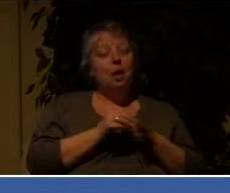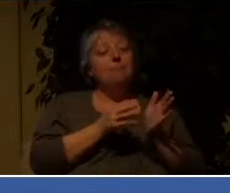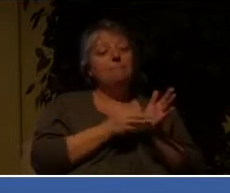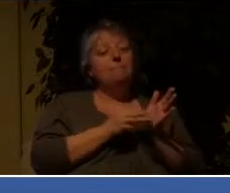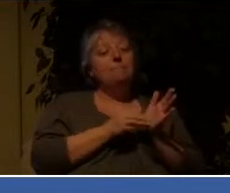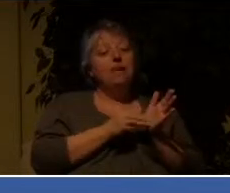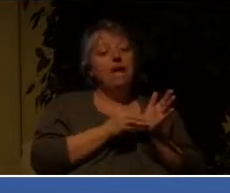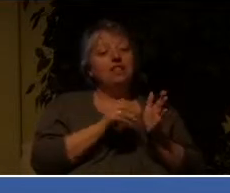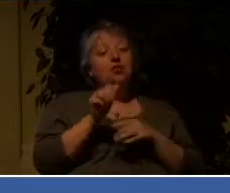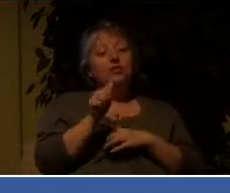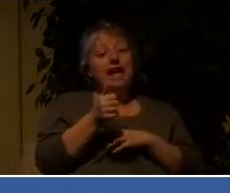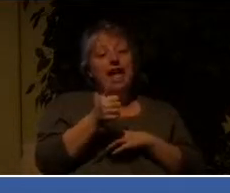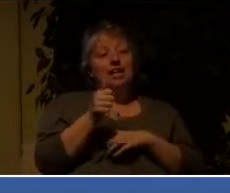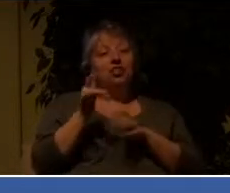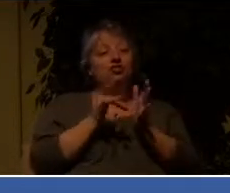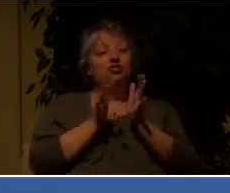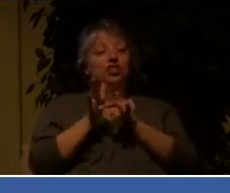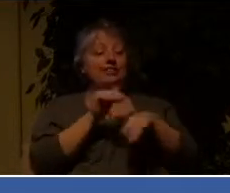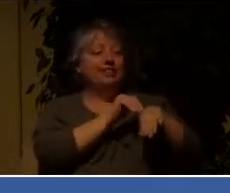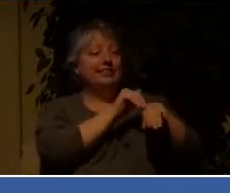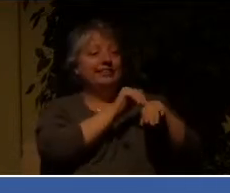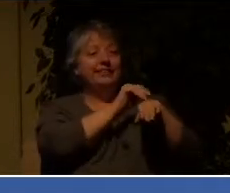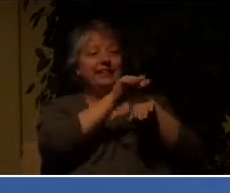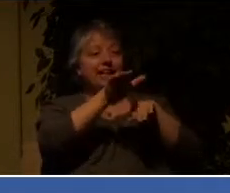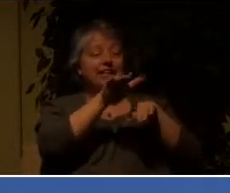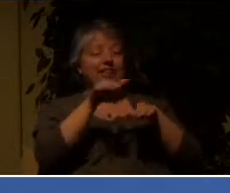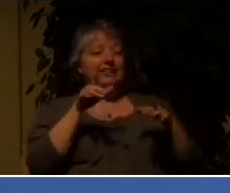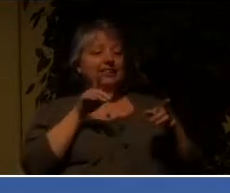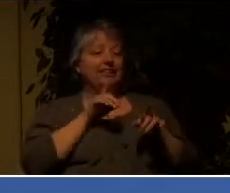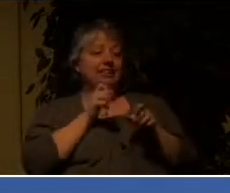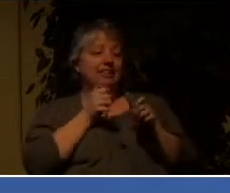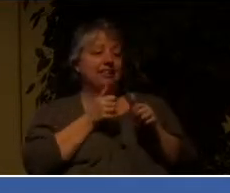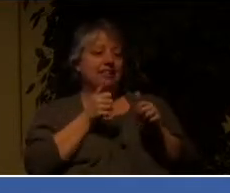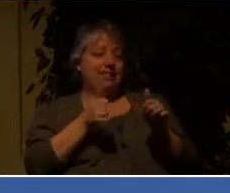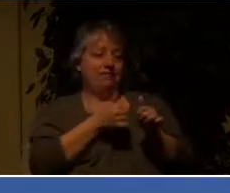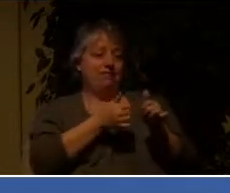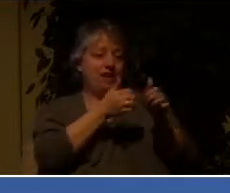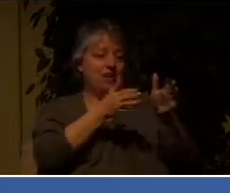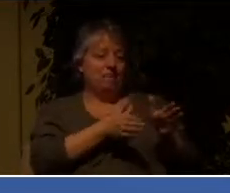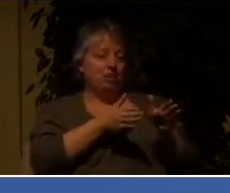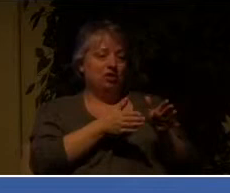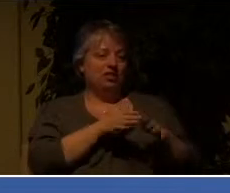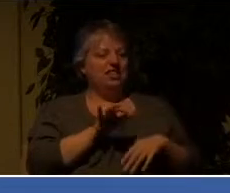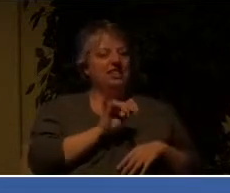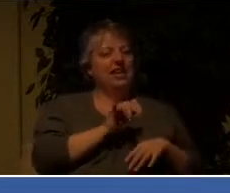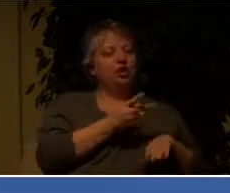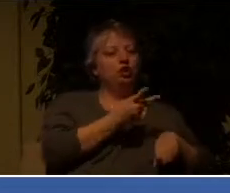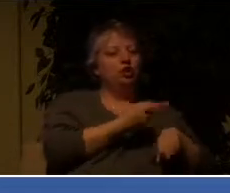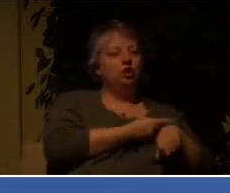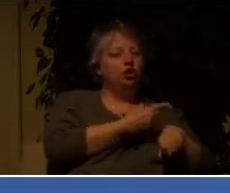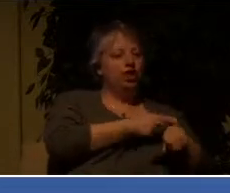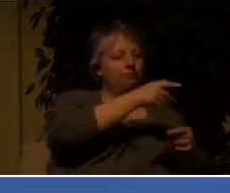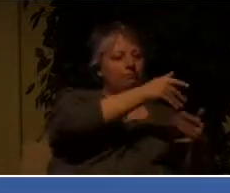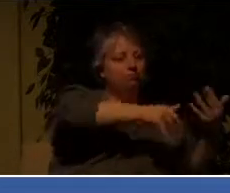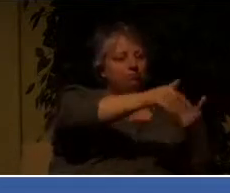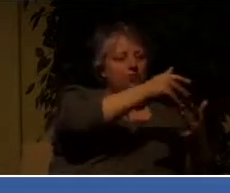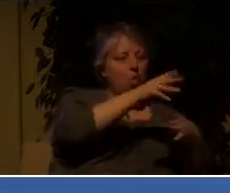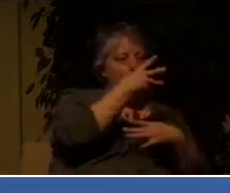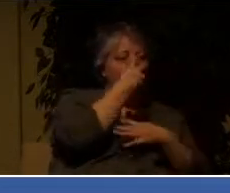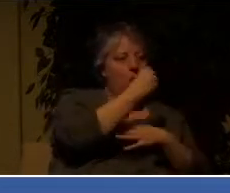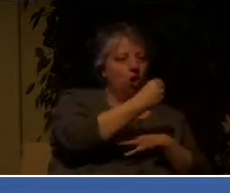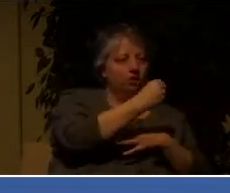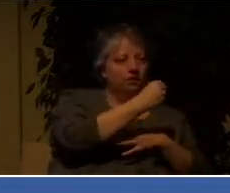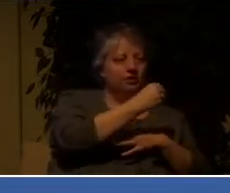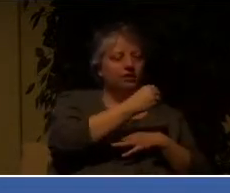his disciples as sheep among the wolves to preach the news of the kingdom, to confront the